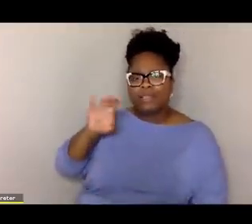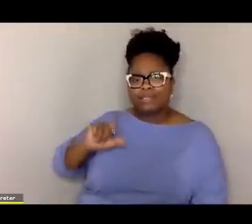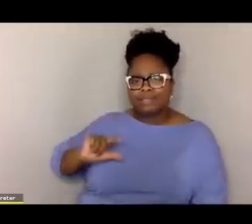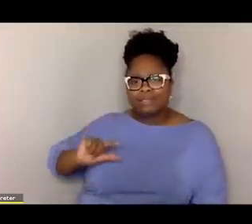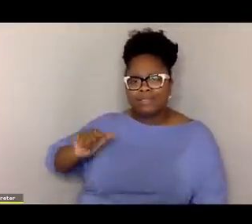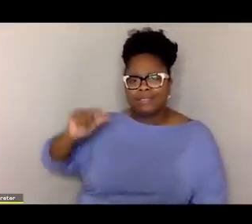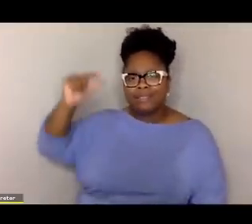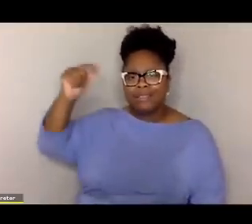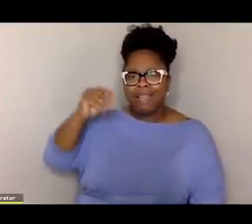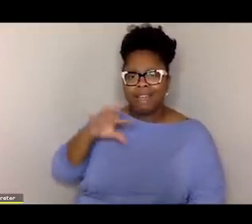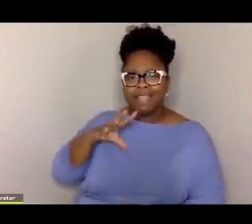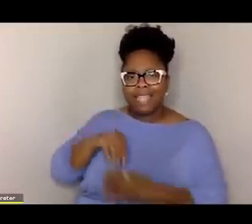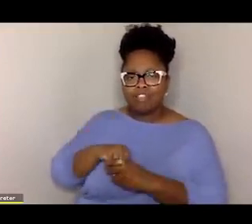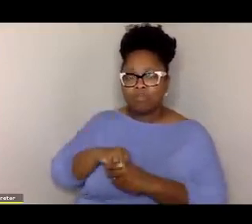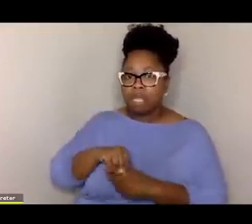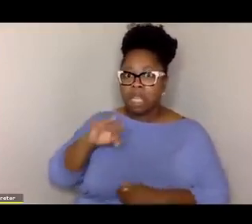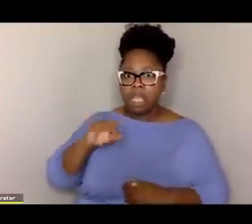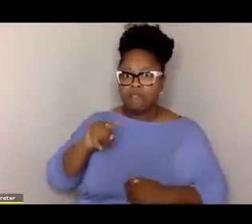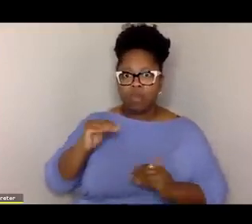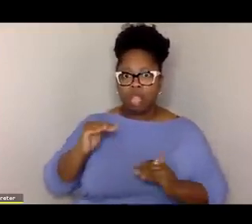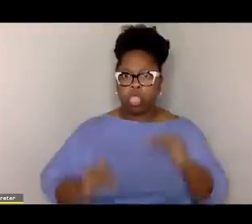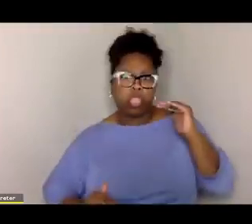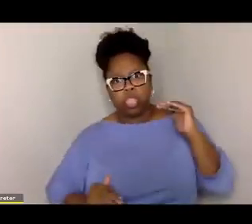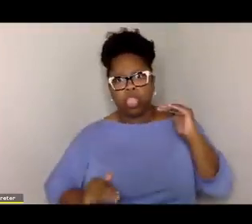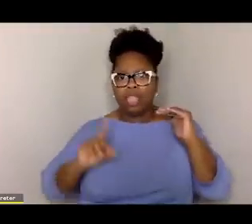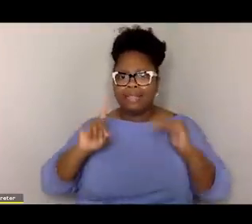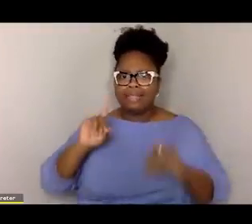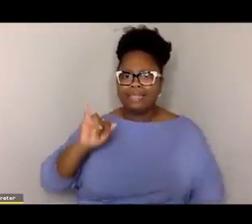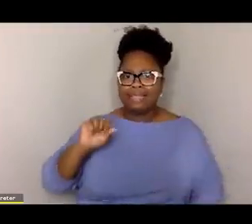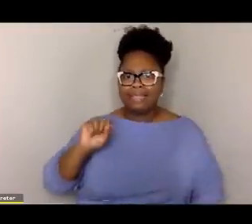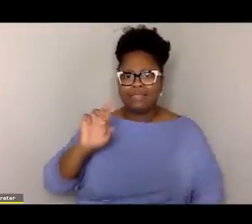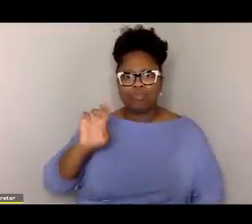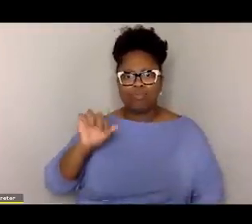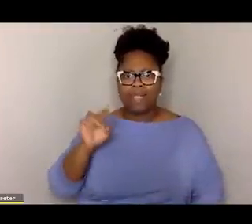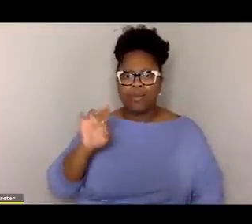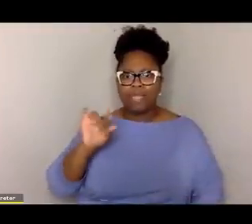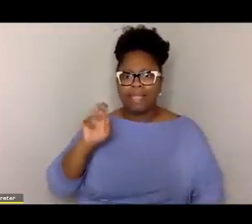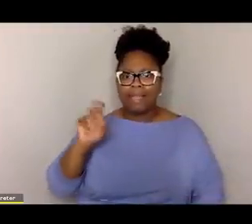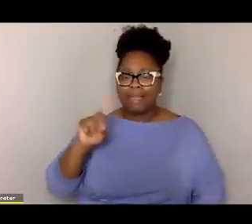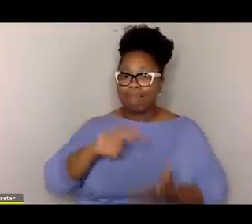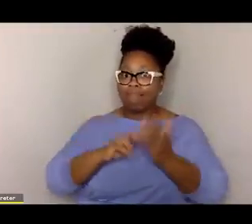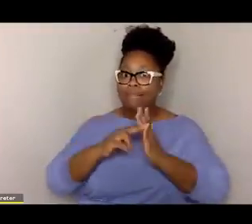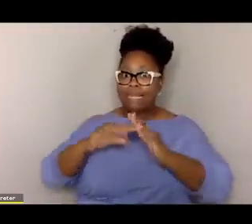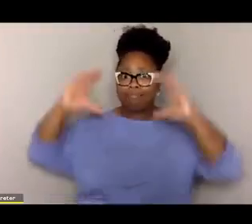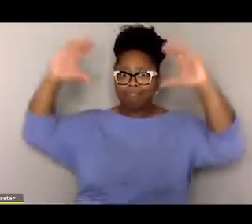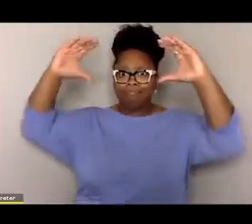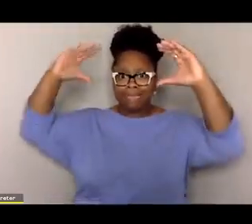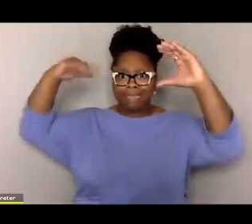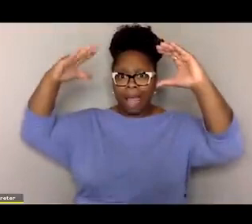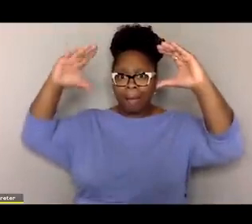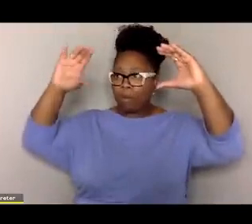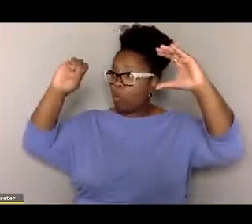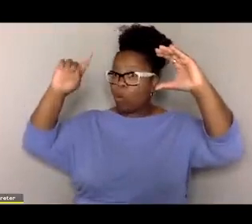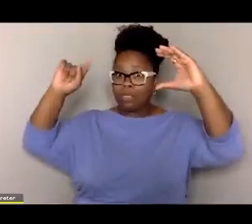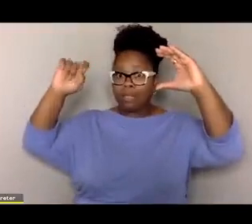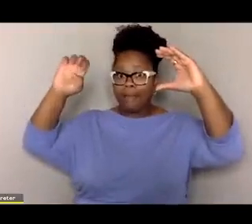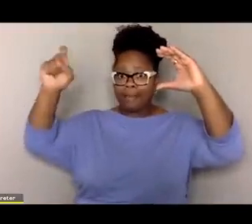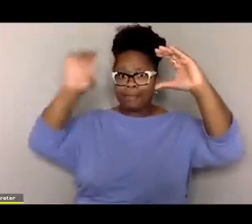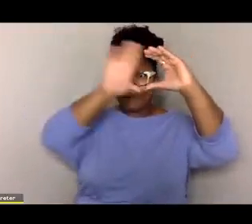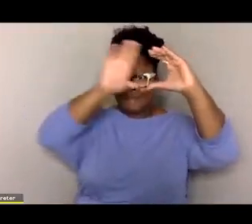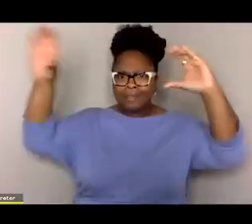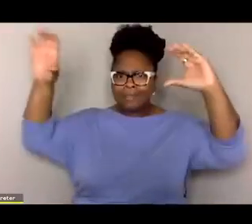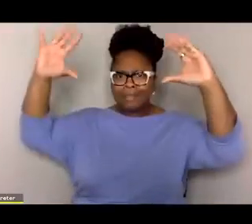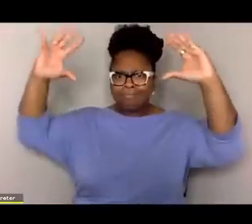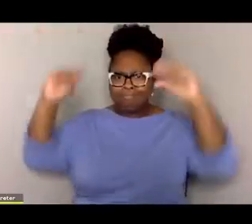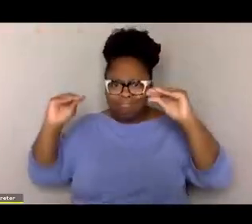engagement. Right. So if you are dysregulated, that top part of your brain, the cortex, it's shut down. And so no